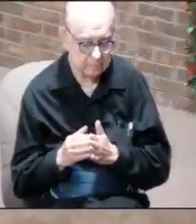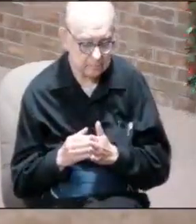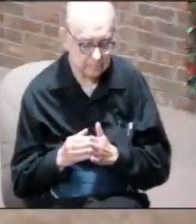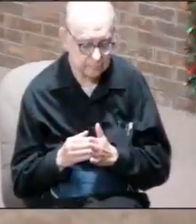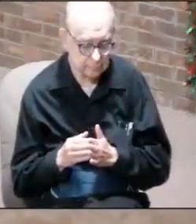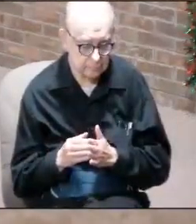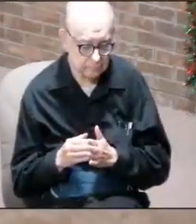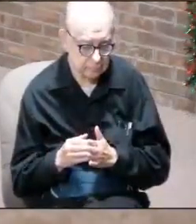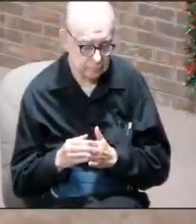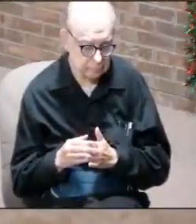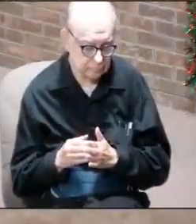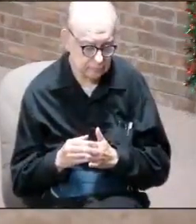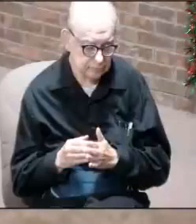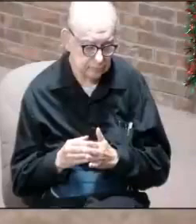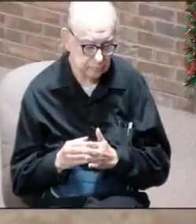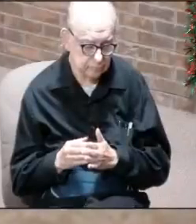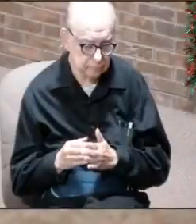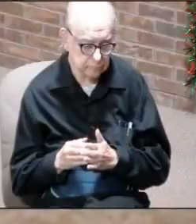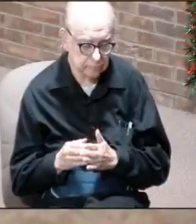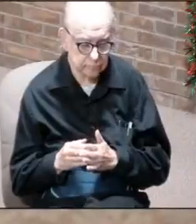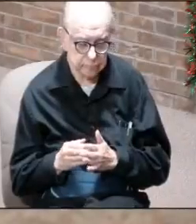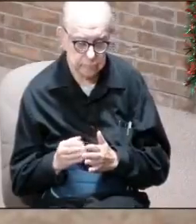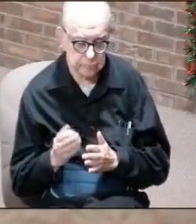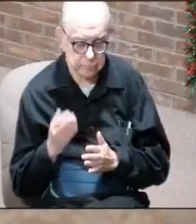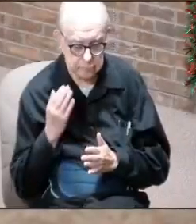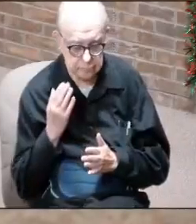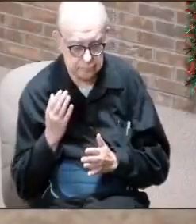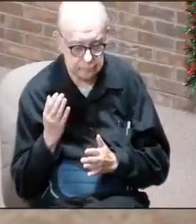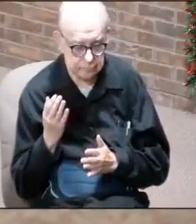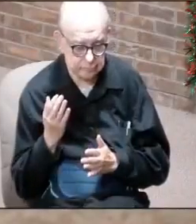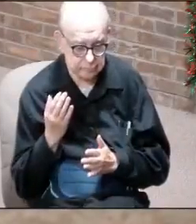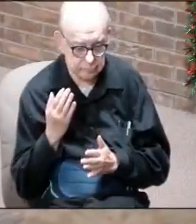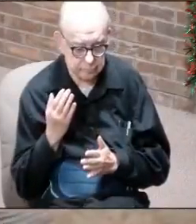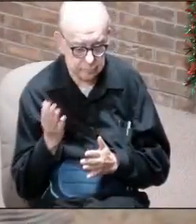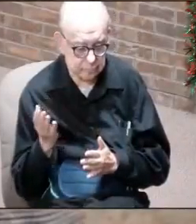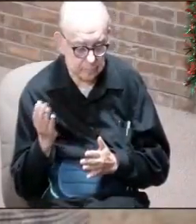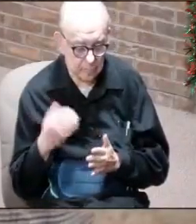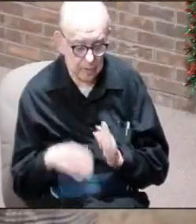they believe, agents that guess where they're at in the colleges.